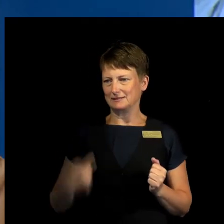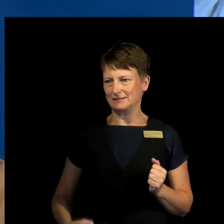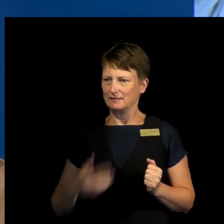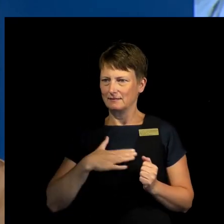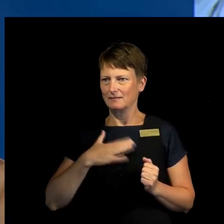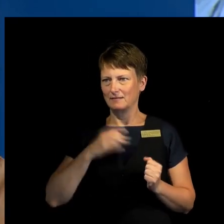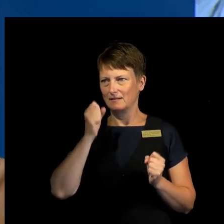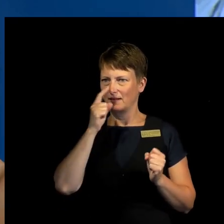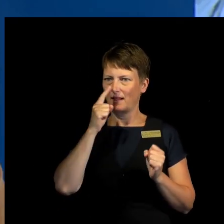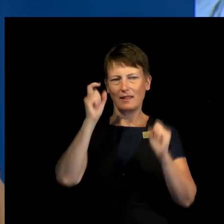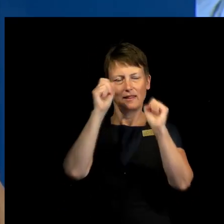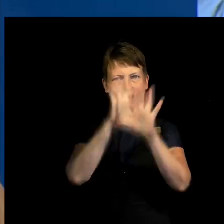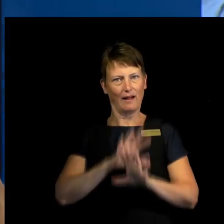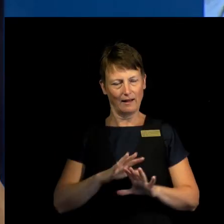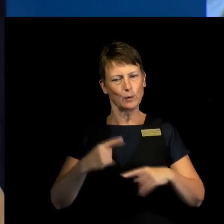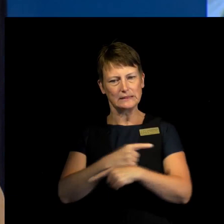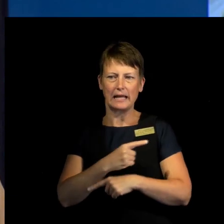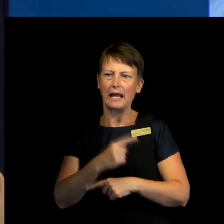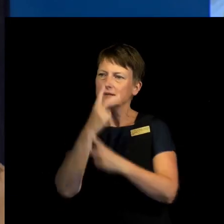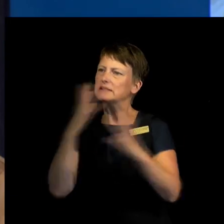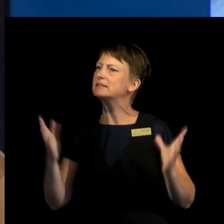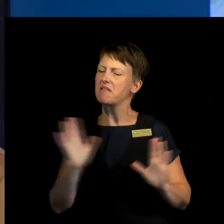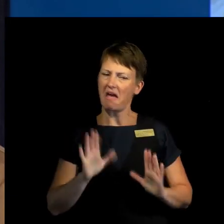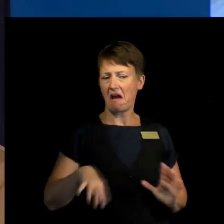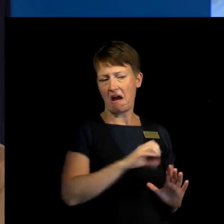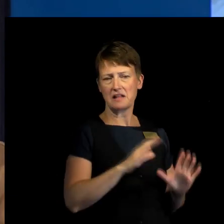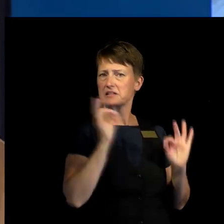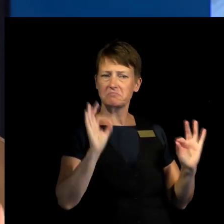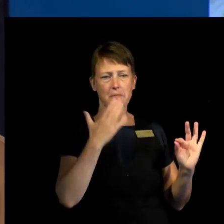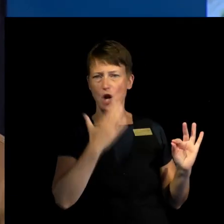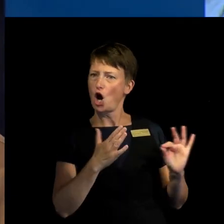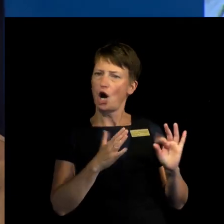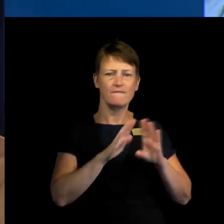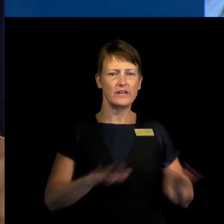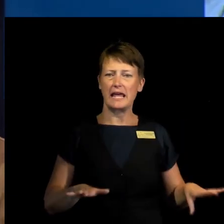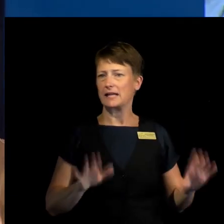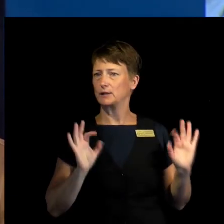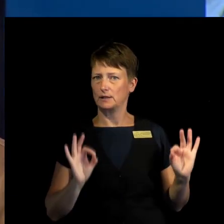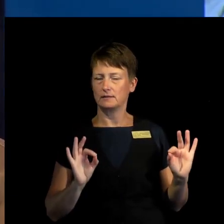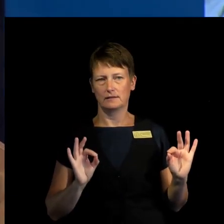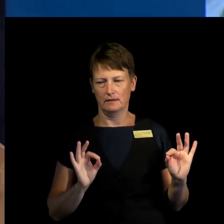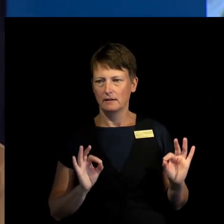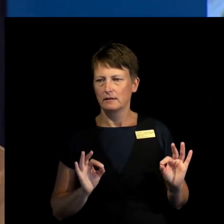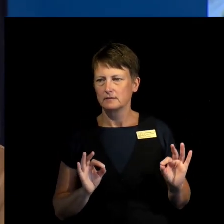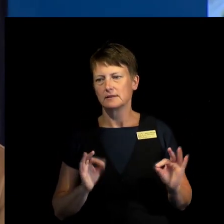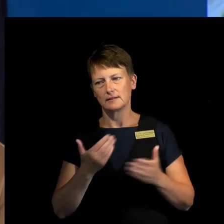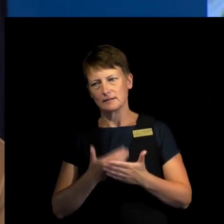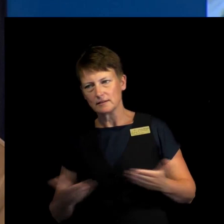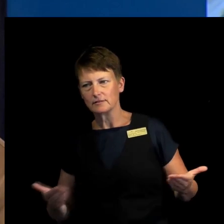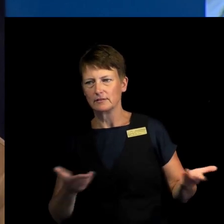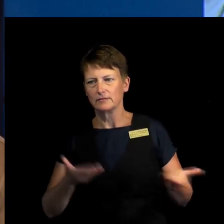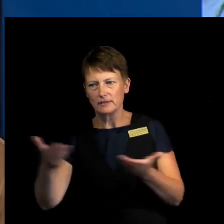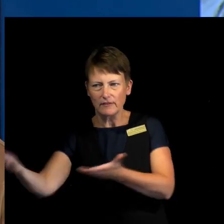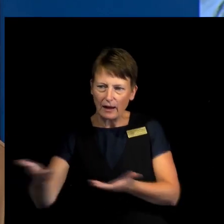an image of that everything is safe and sound, have exhibitions, invite diplomats to Qingyang. It's a PR